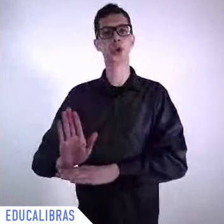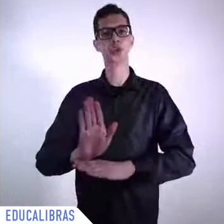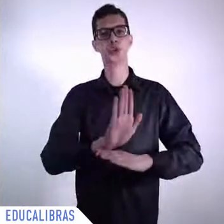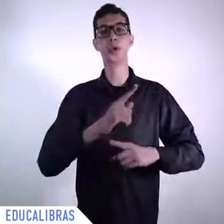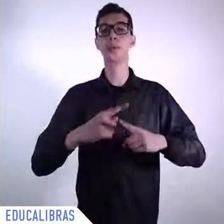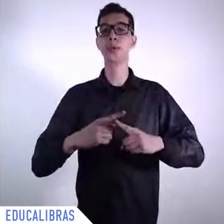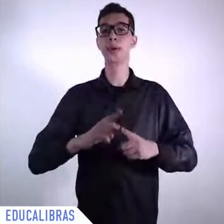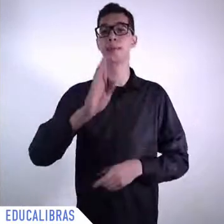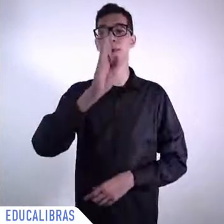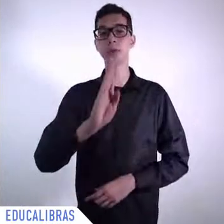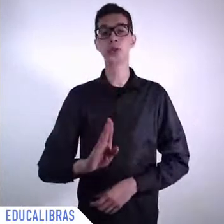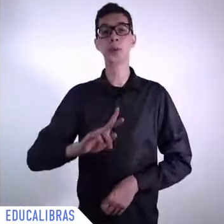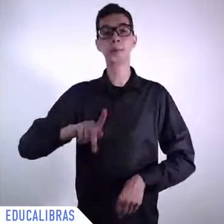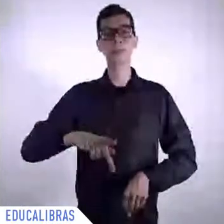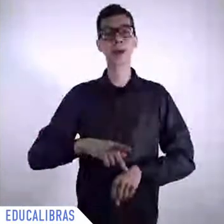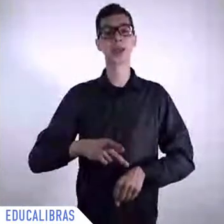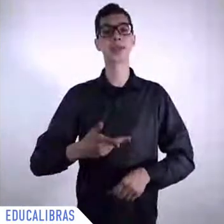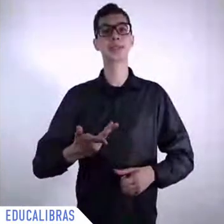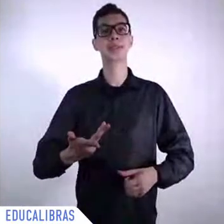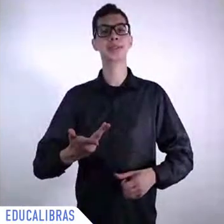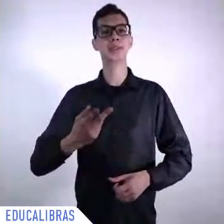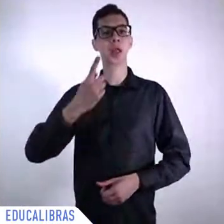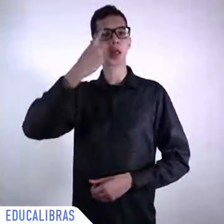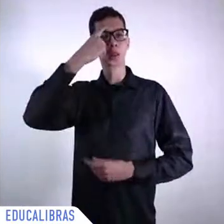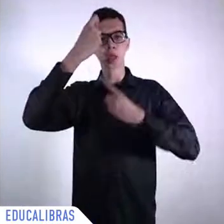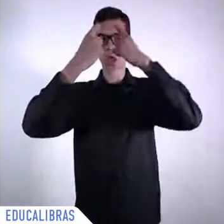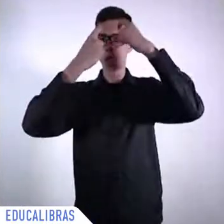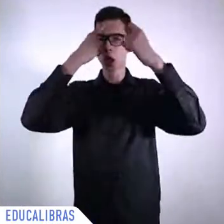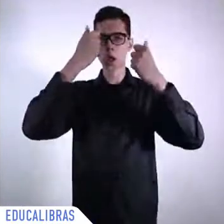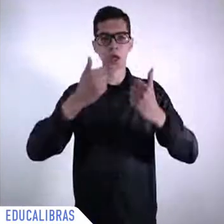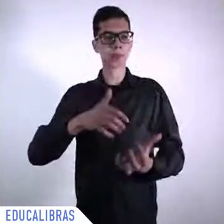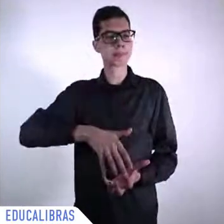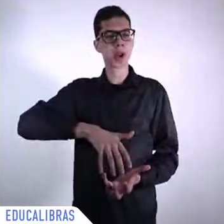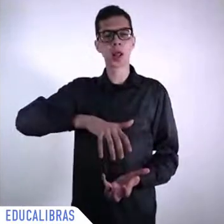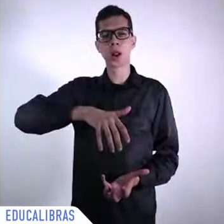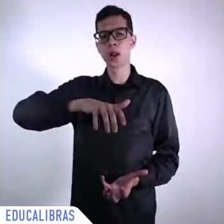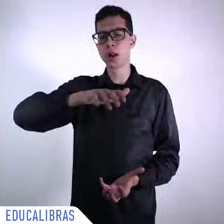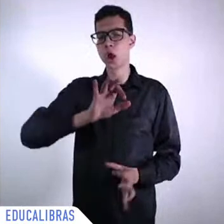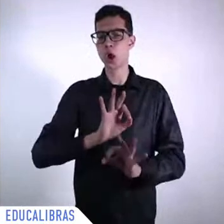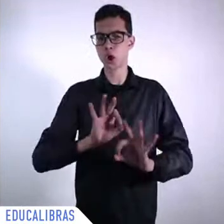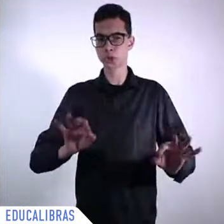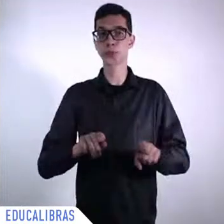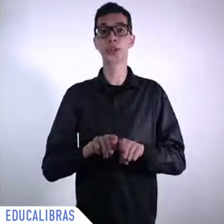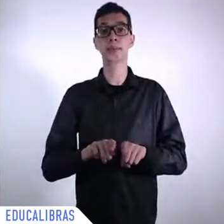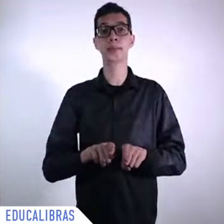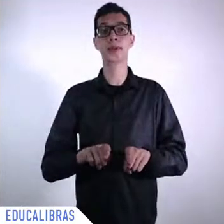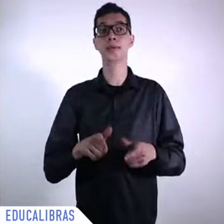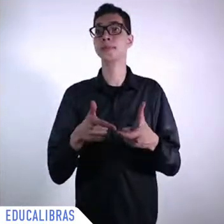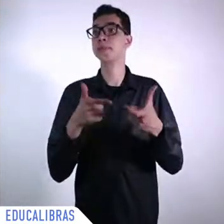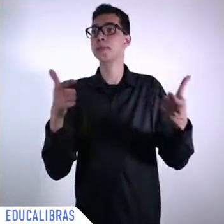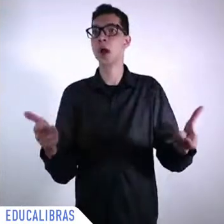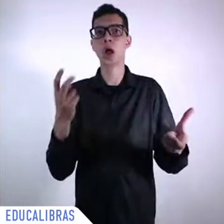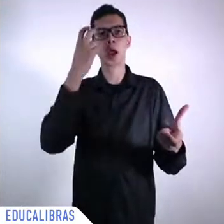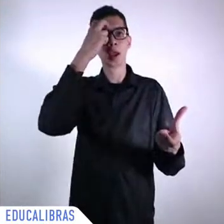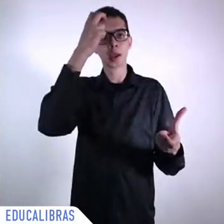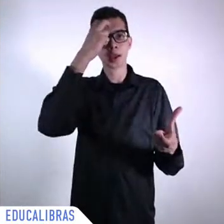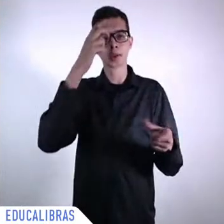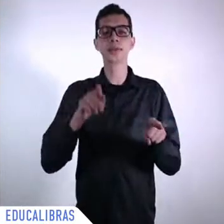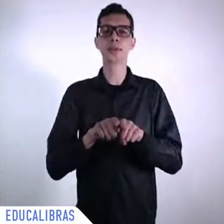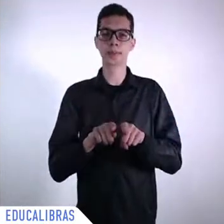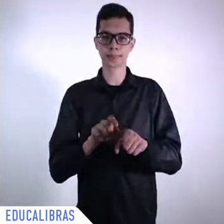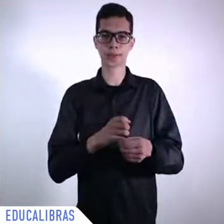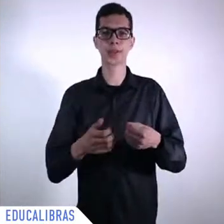said, intellectual and other ideas, academia, a society that is rich in natural resources,